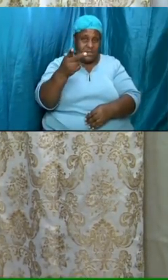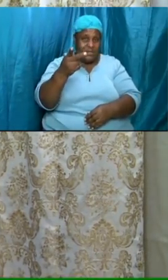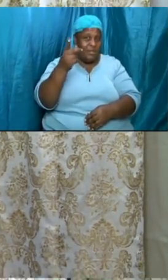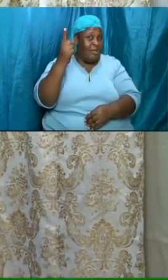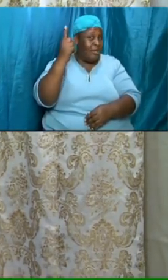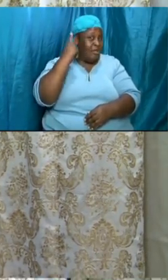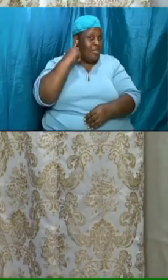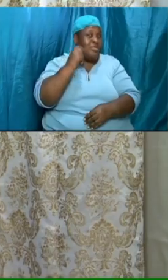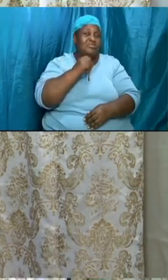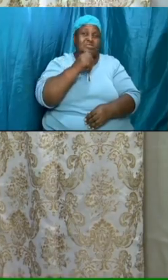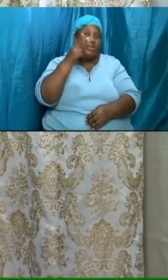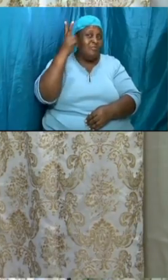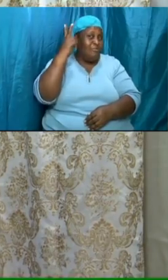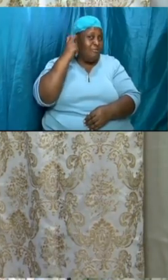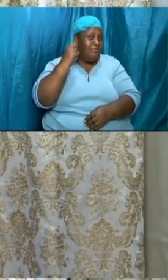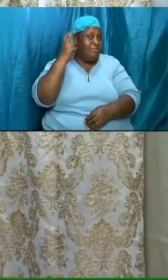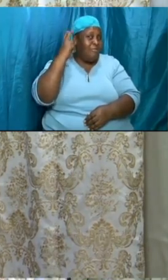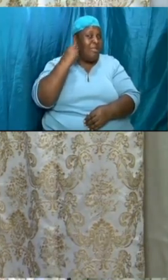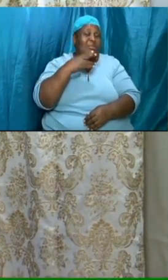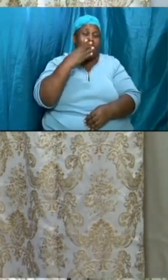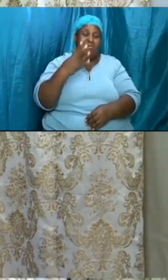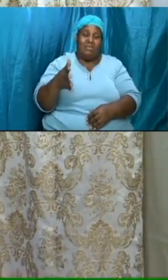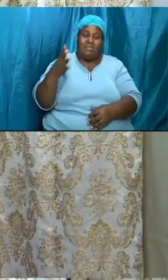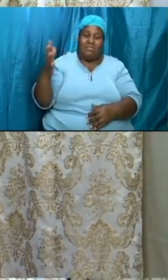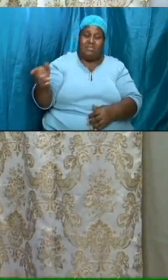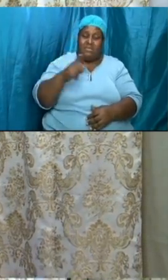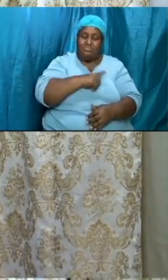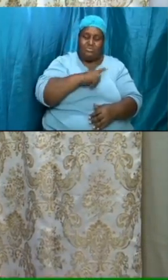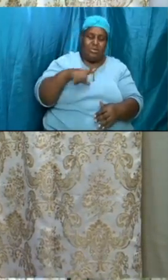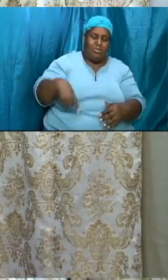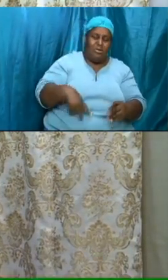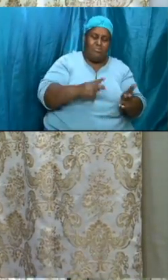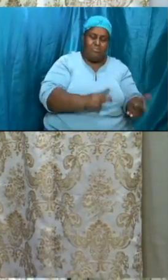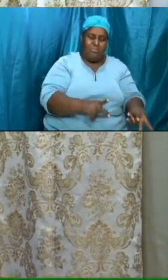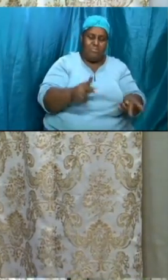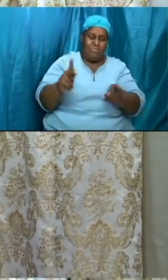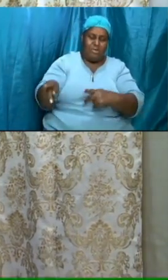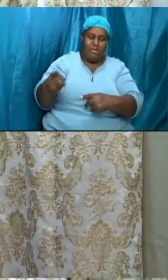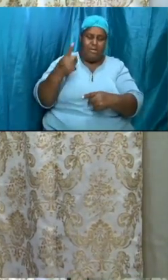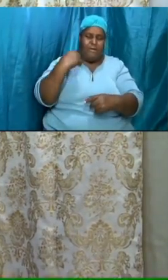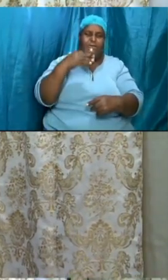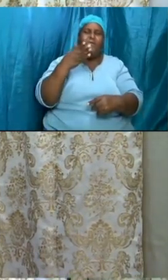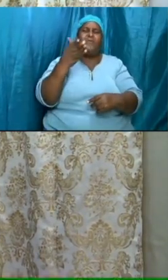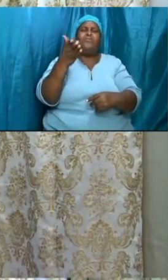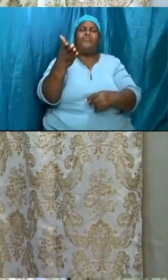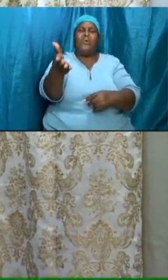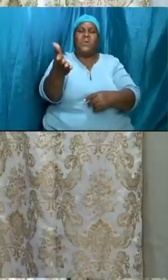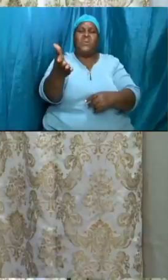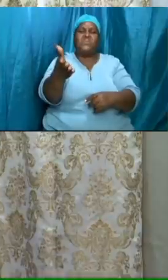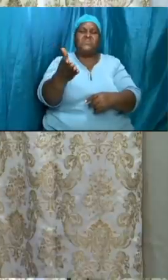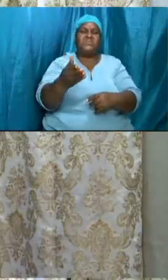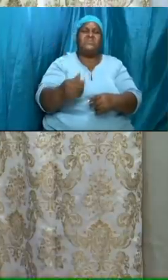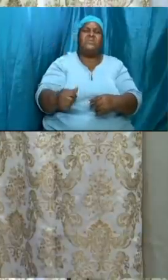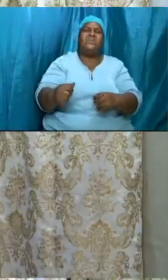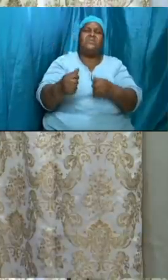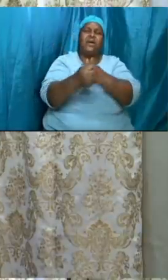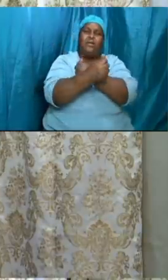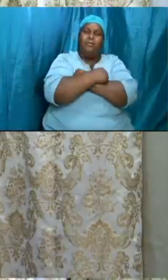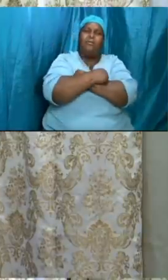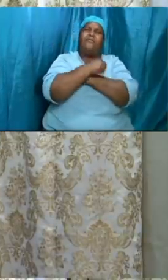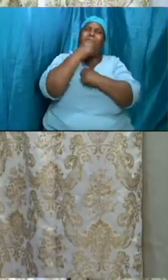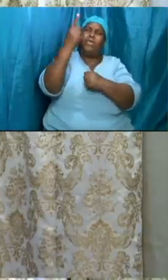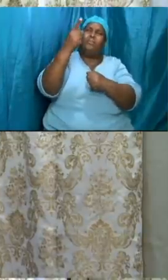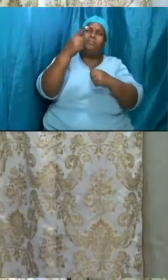have not heard the things that the lord have prepared for those that love him let us